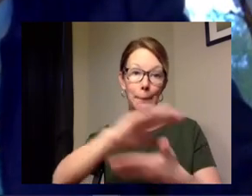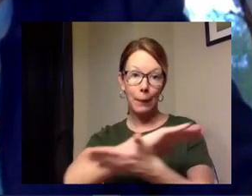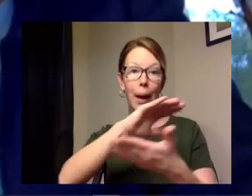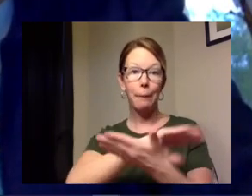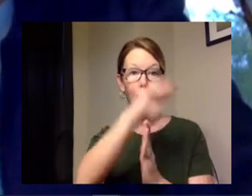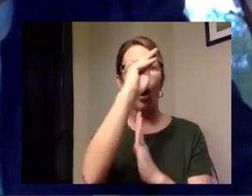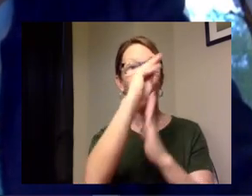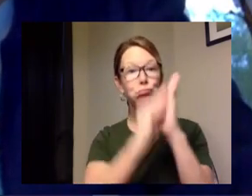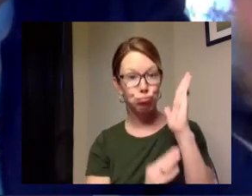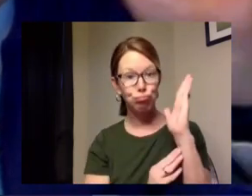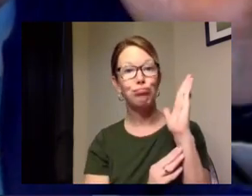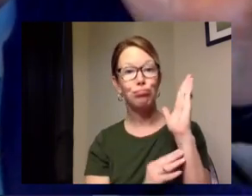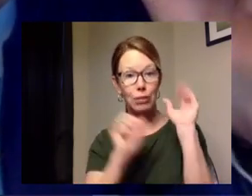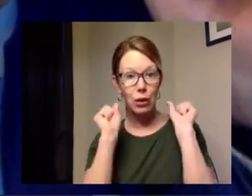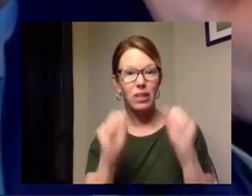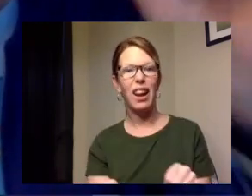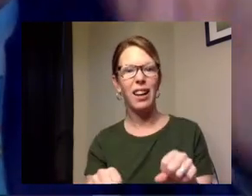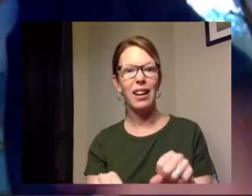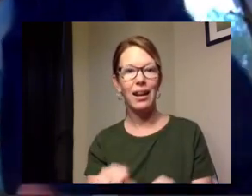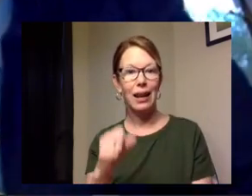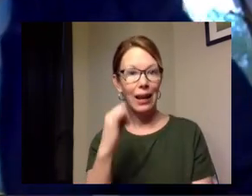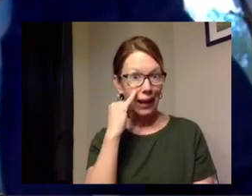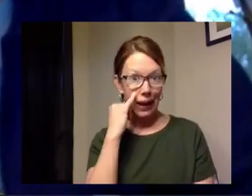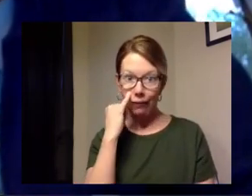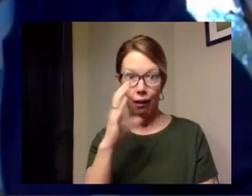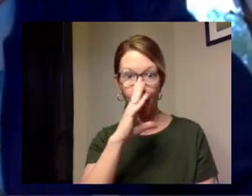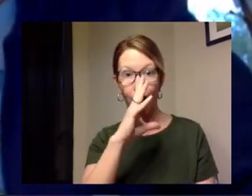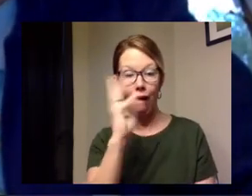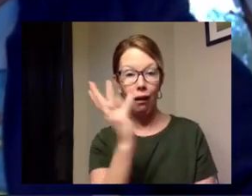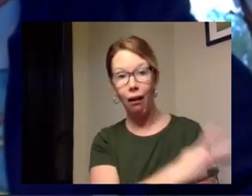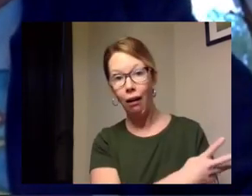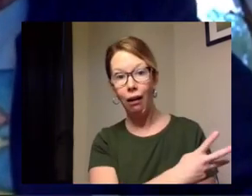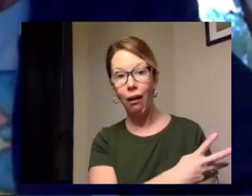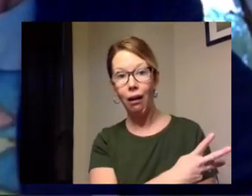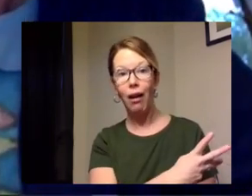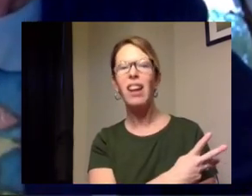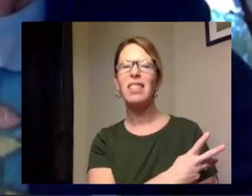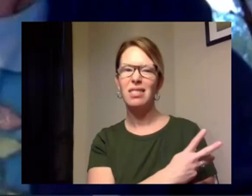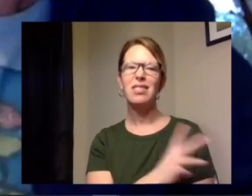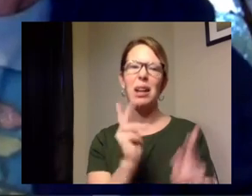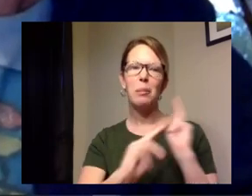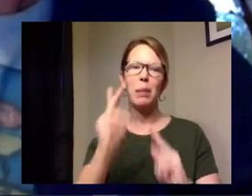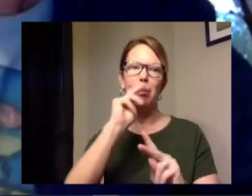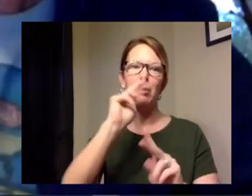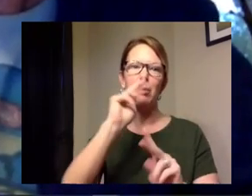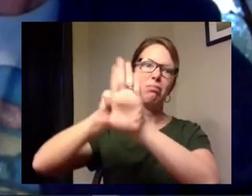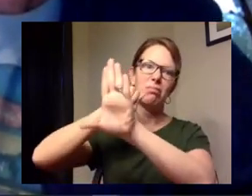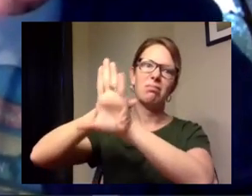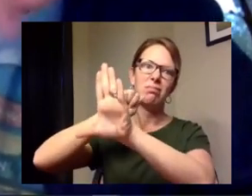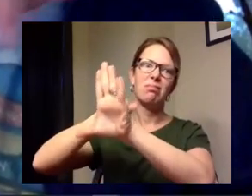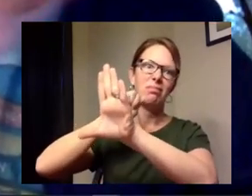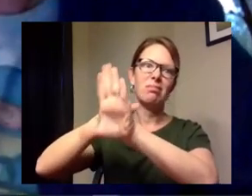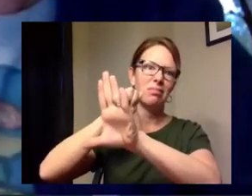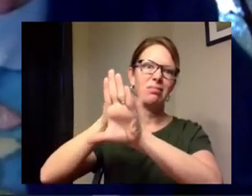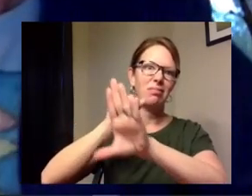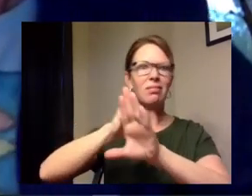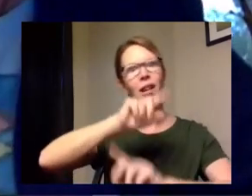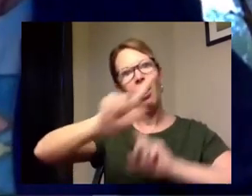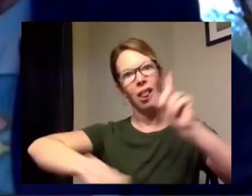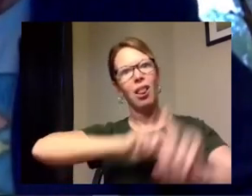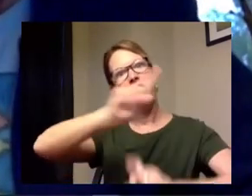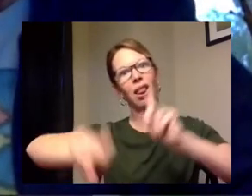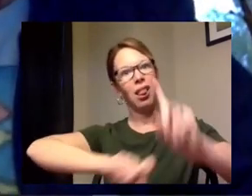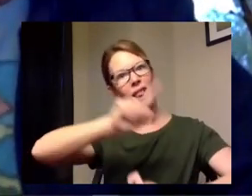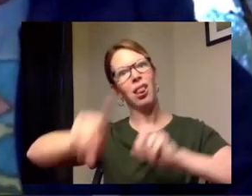usual and you can fill that out and if you don't do that they will send one of the little people around the information data collectors around to your